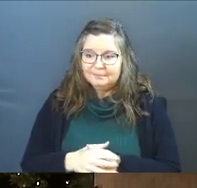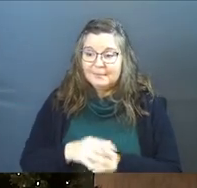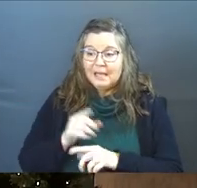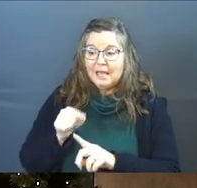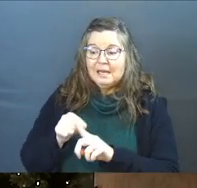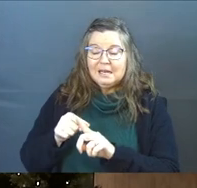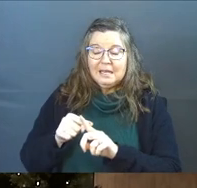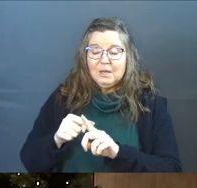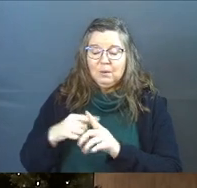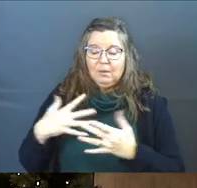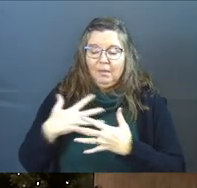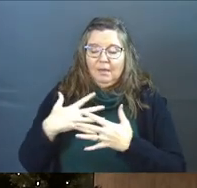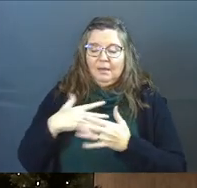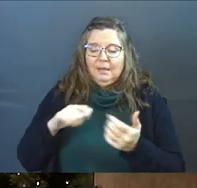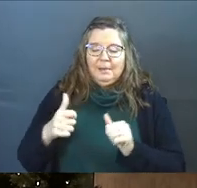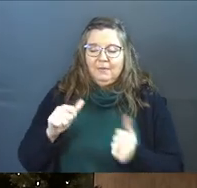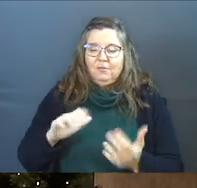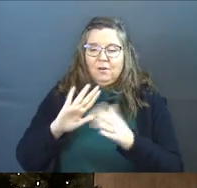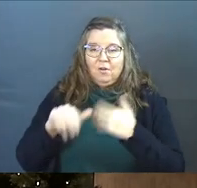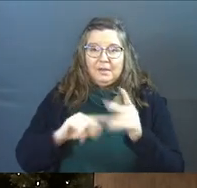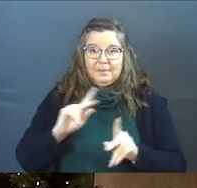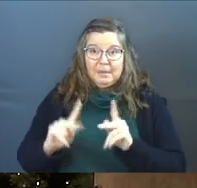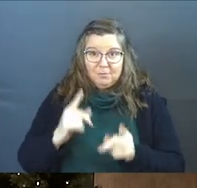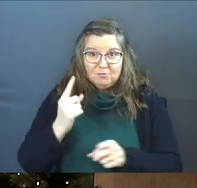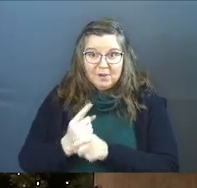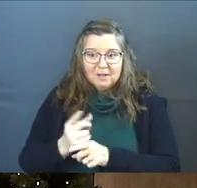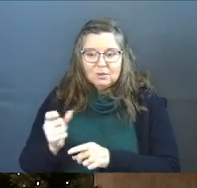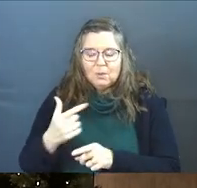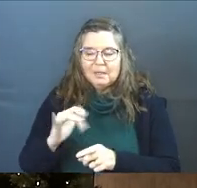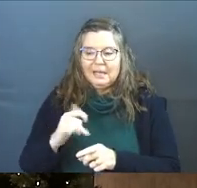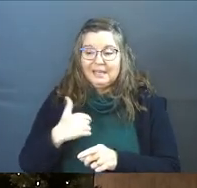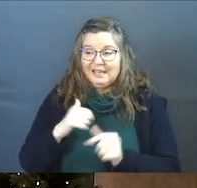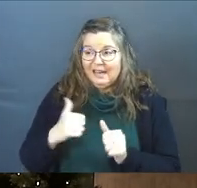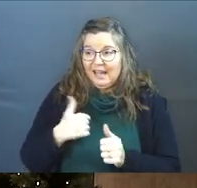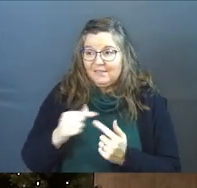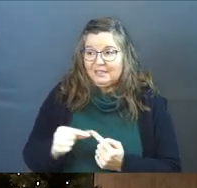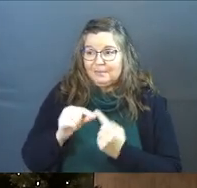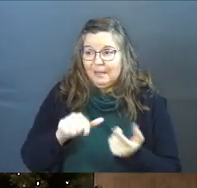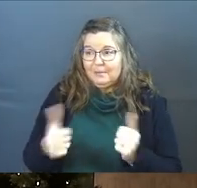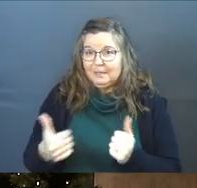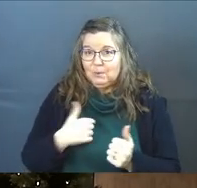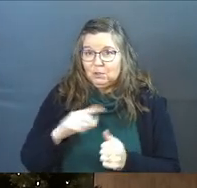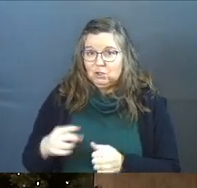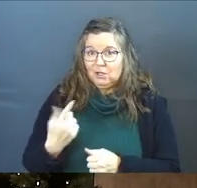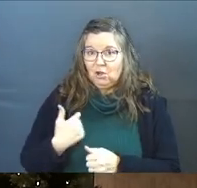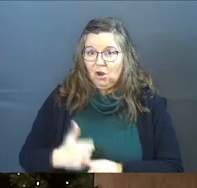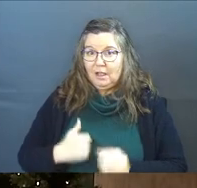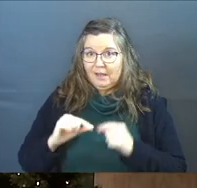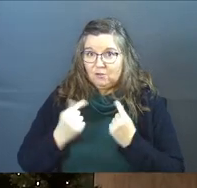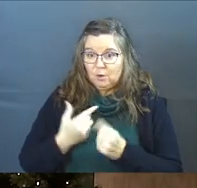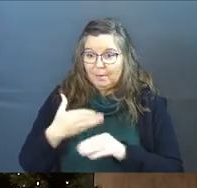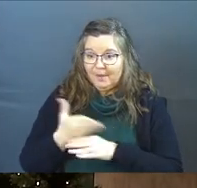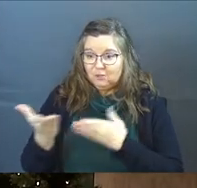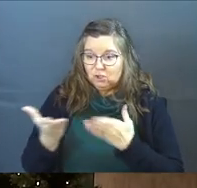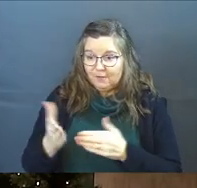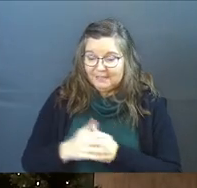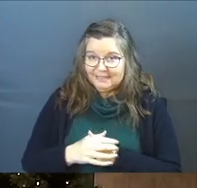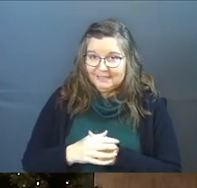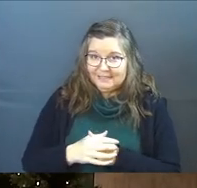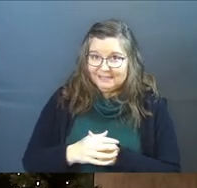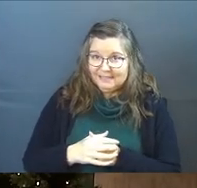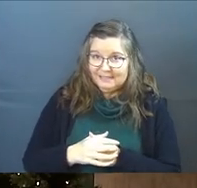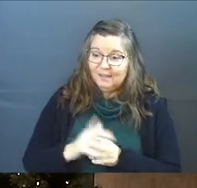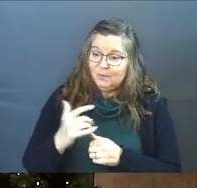And he was freaked out to get baptized in front of all these people, right? And so he's like, could I have a special baptism with just our life group after the service?